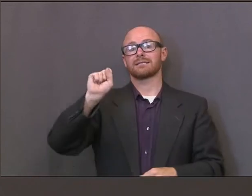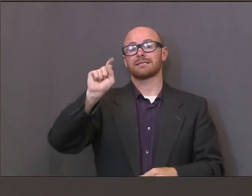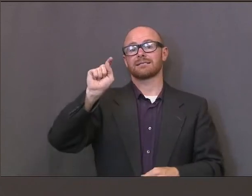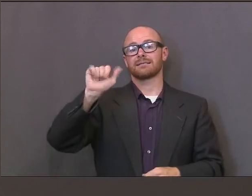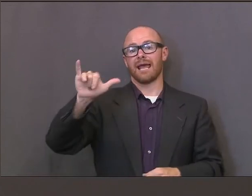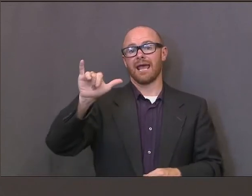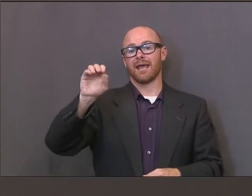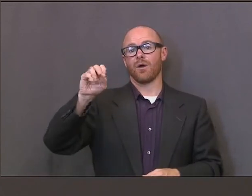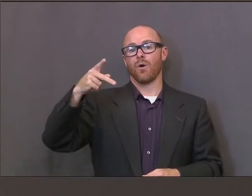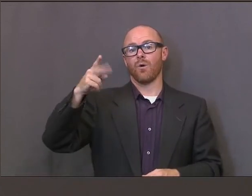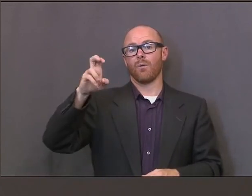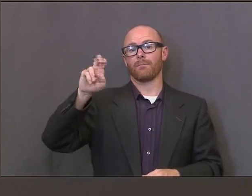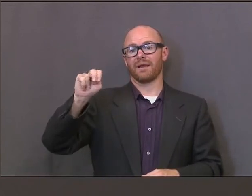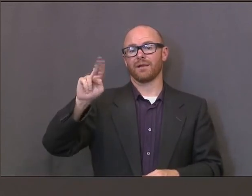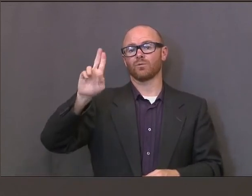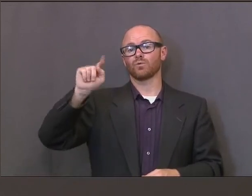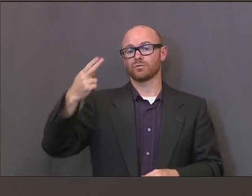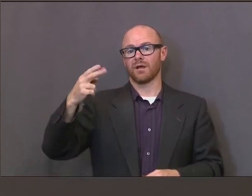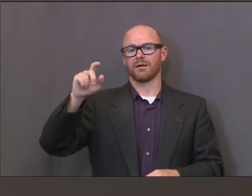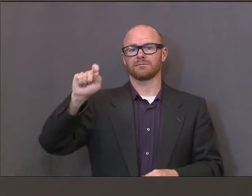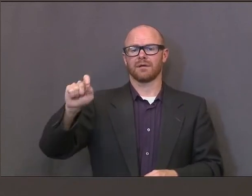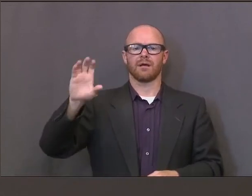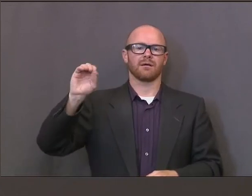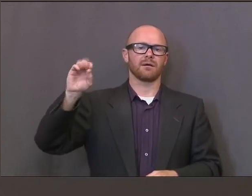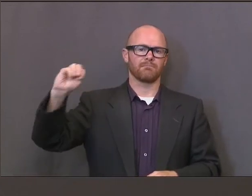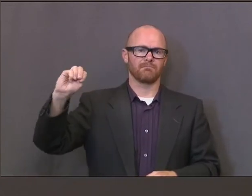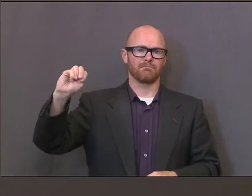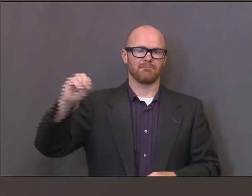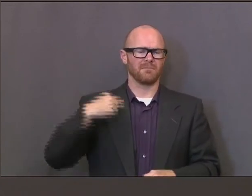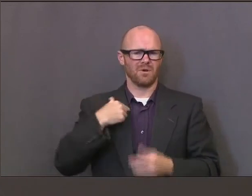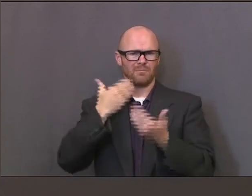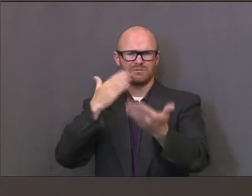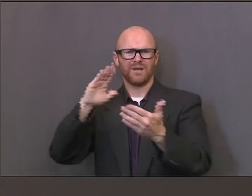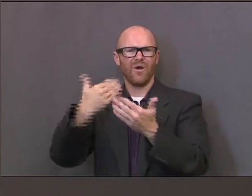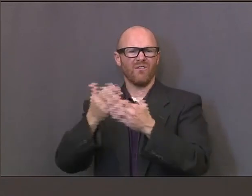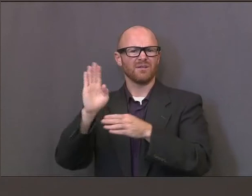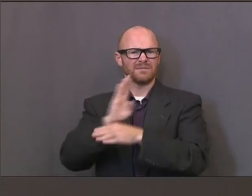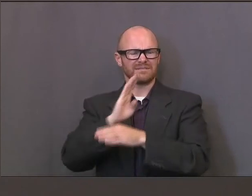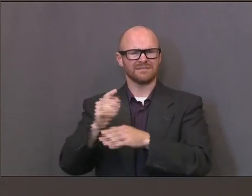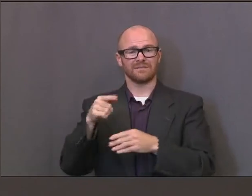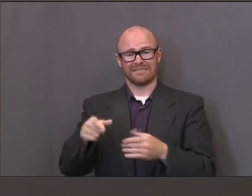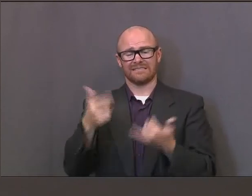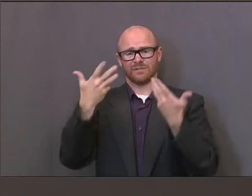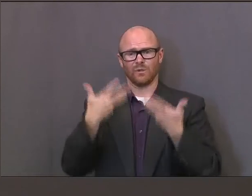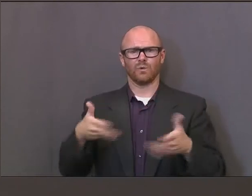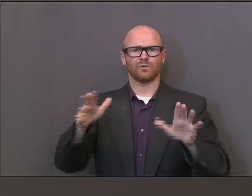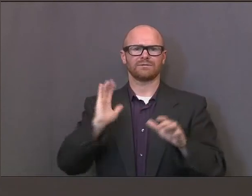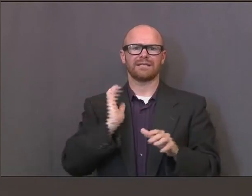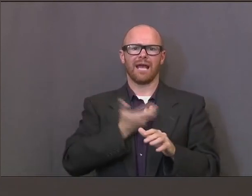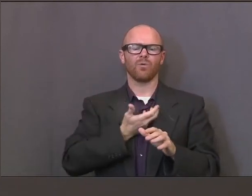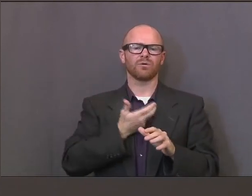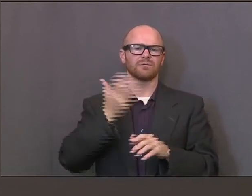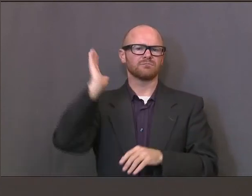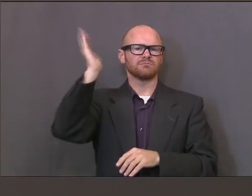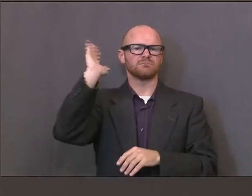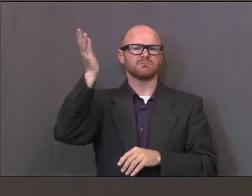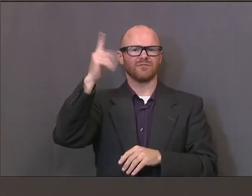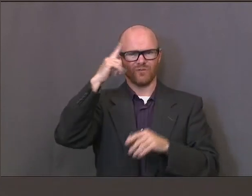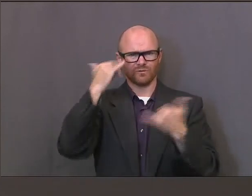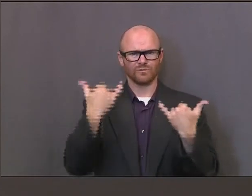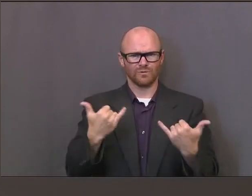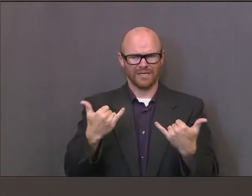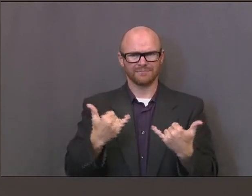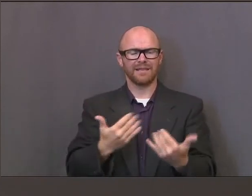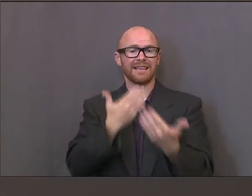.com. And so we appreciate all the businesses that are participating in that. This concludes the press conference for today, Thursday, September 3rd, 2020.